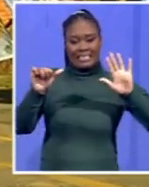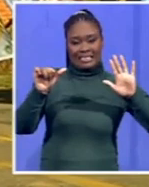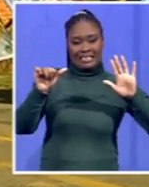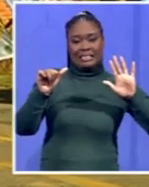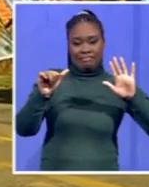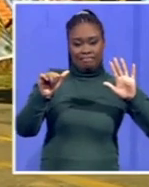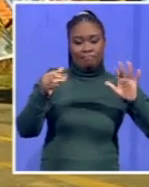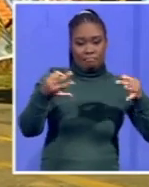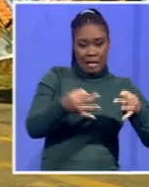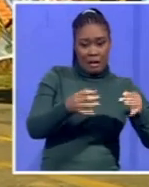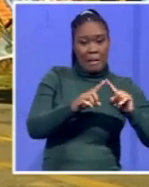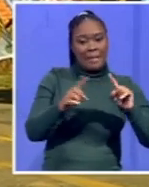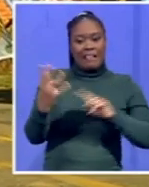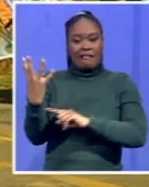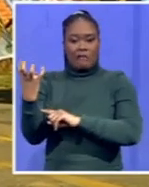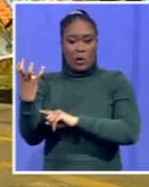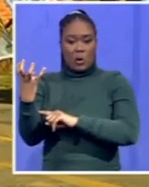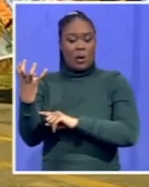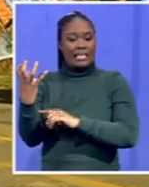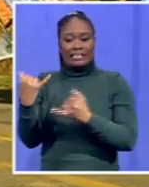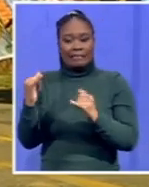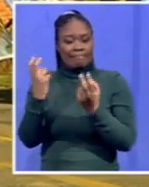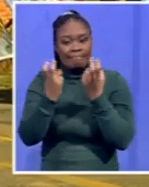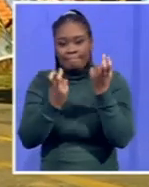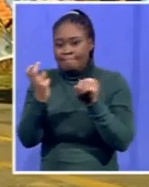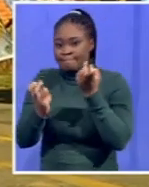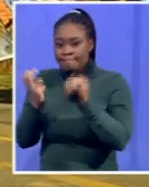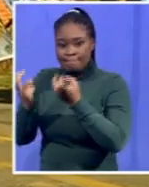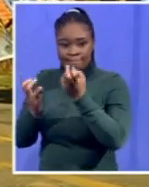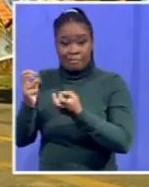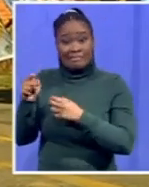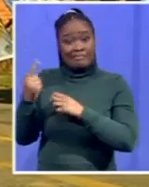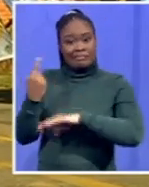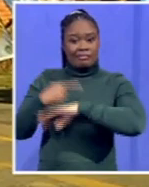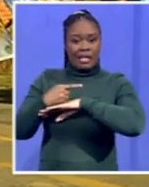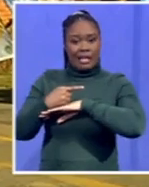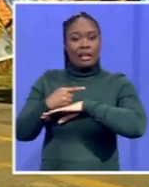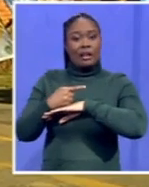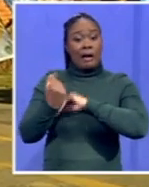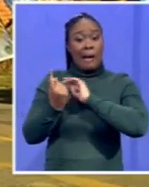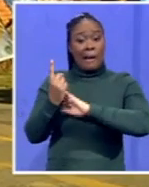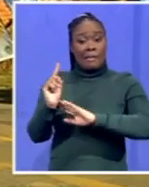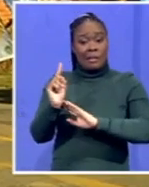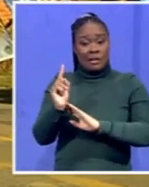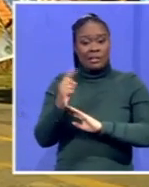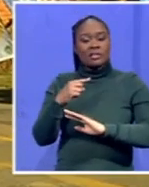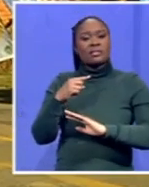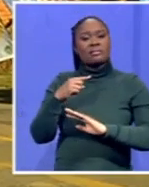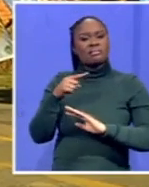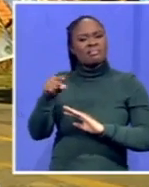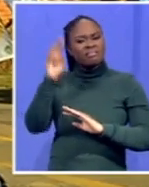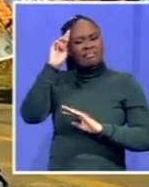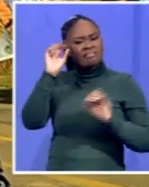members but they were still searching for four more. On that particular day where we also, I mean, we're carrying that story,